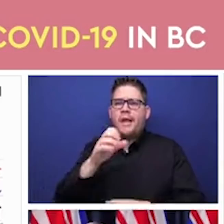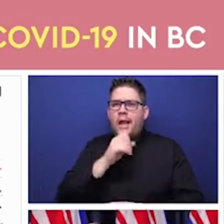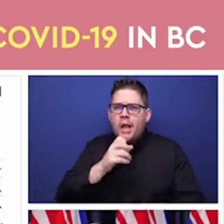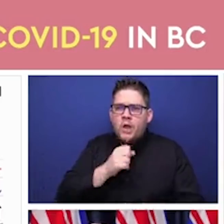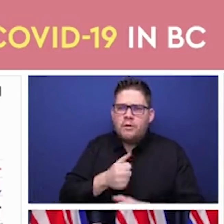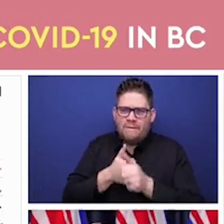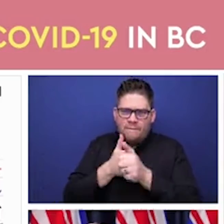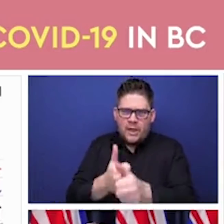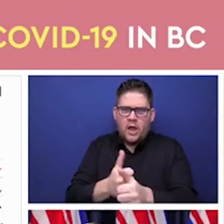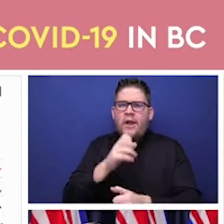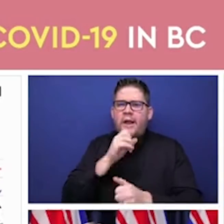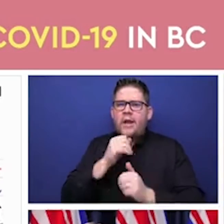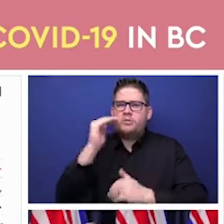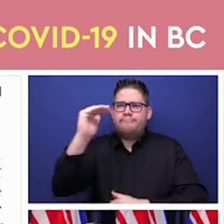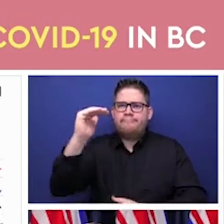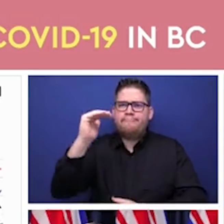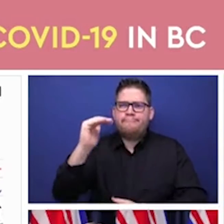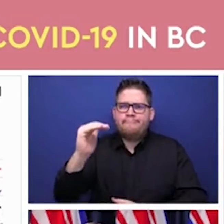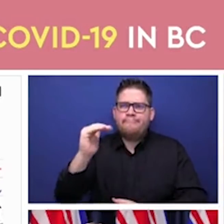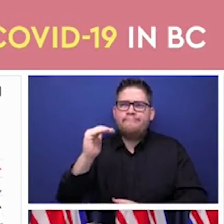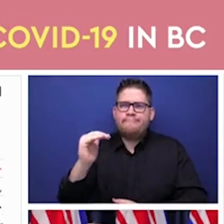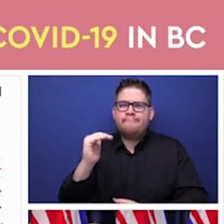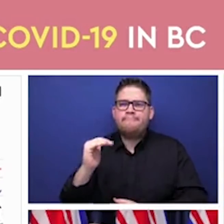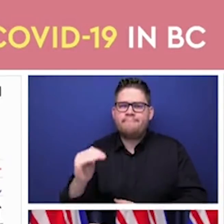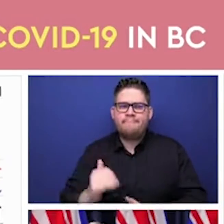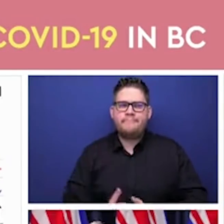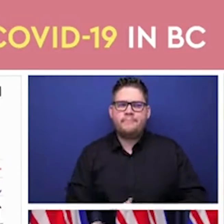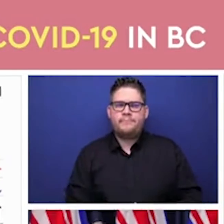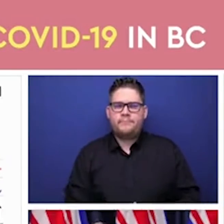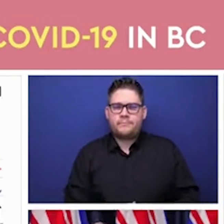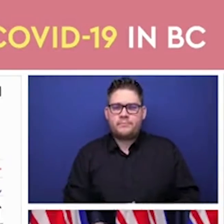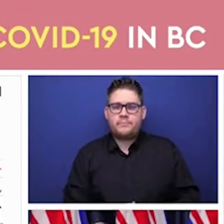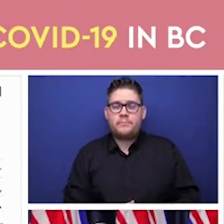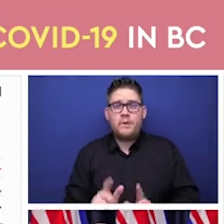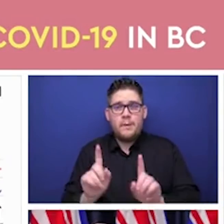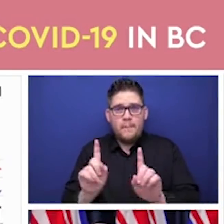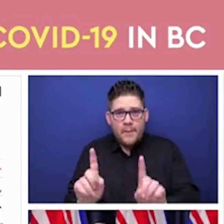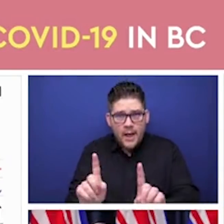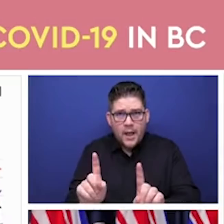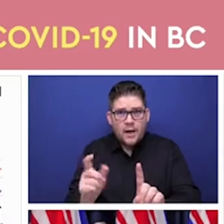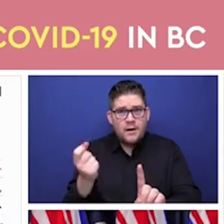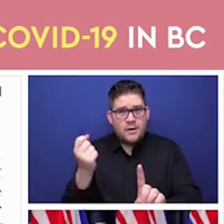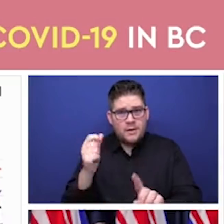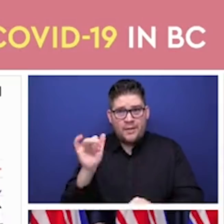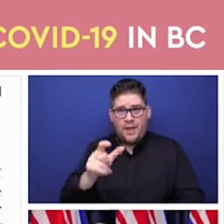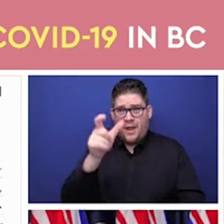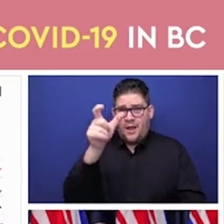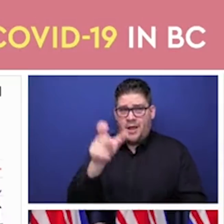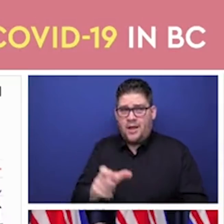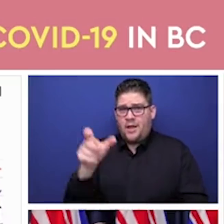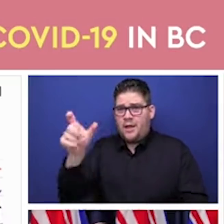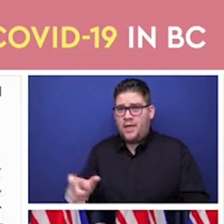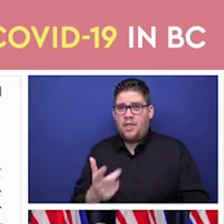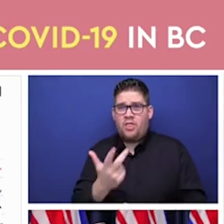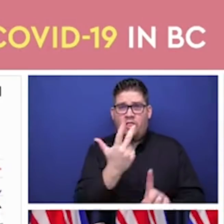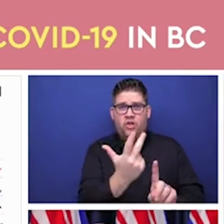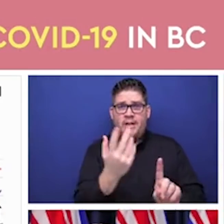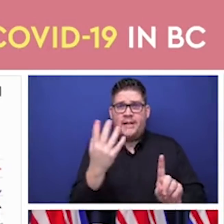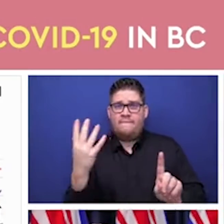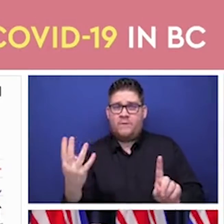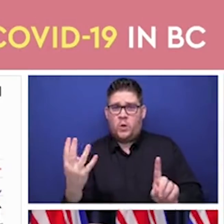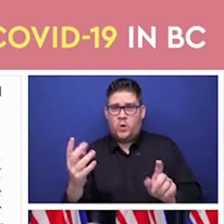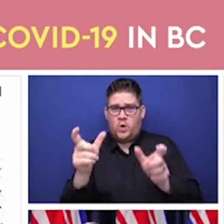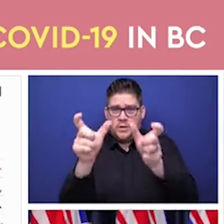we will reach more of our population much more quickly with the extension of second doses and the